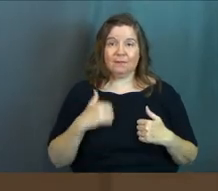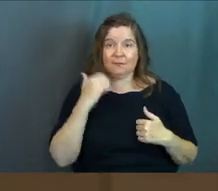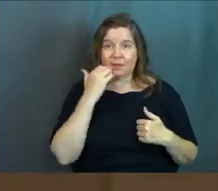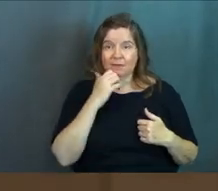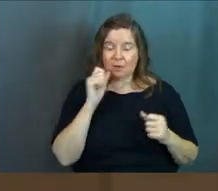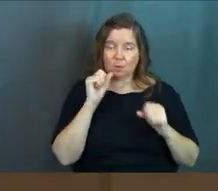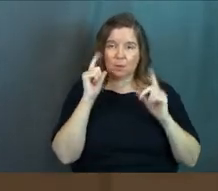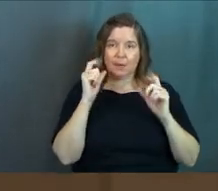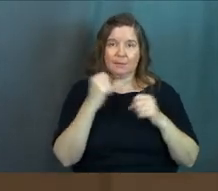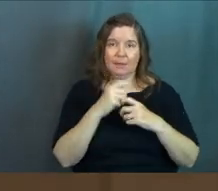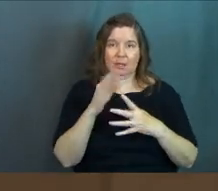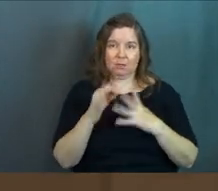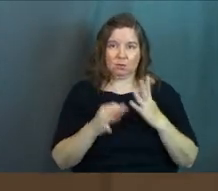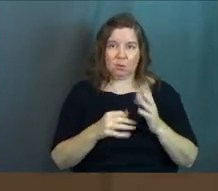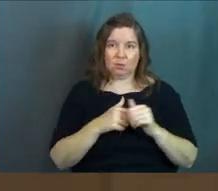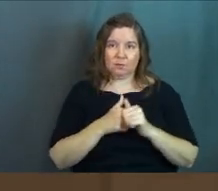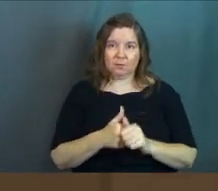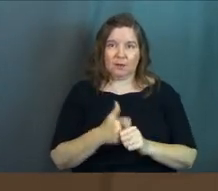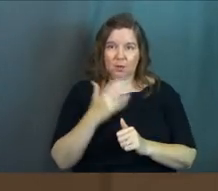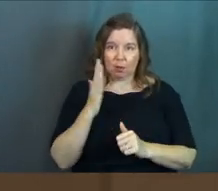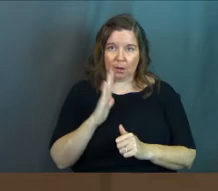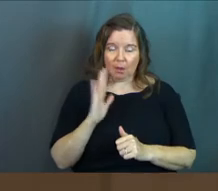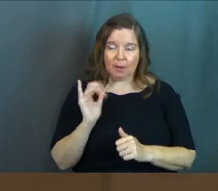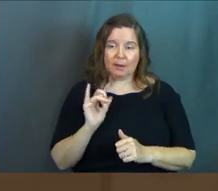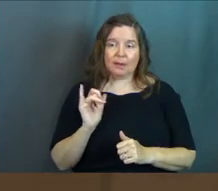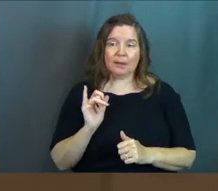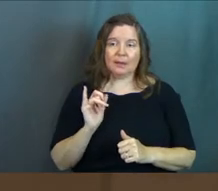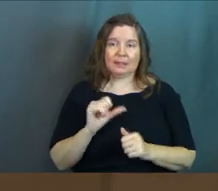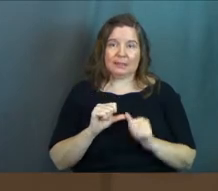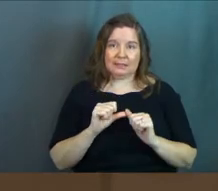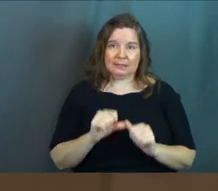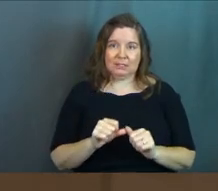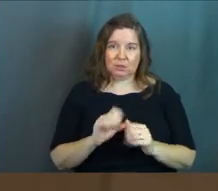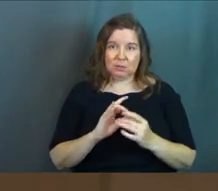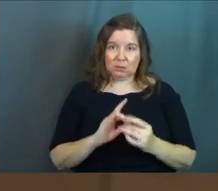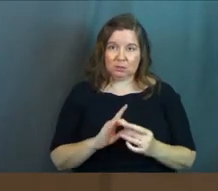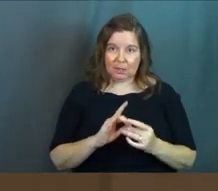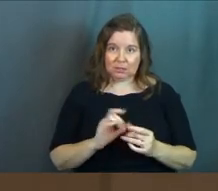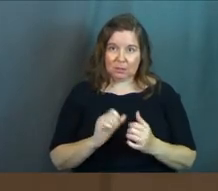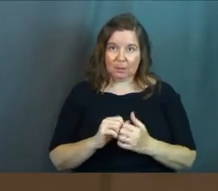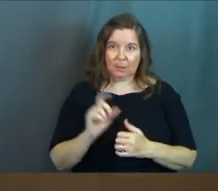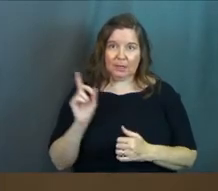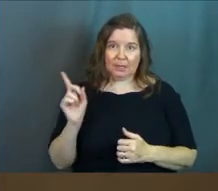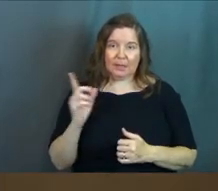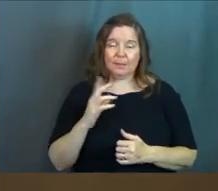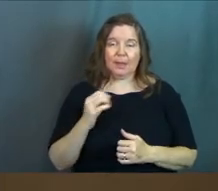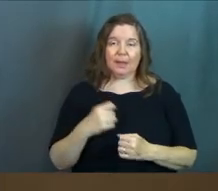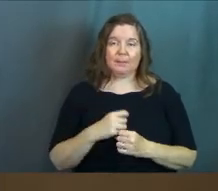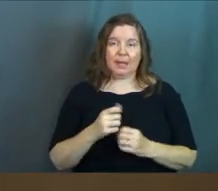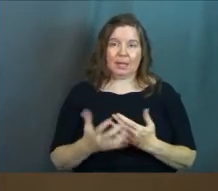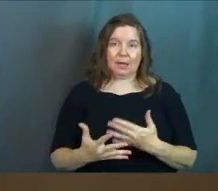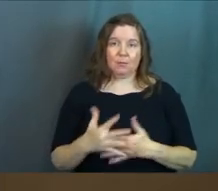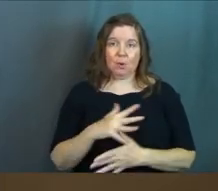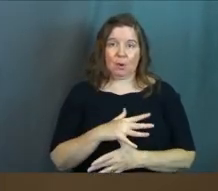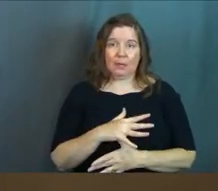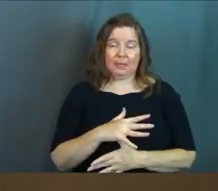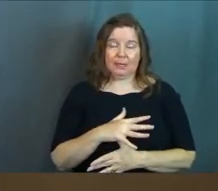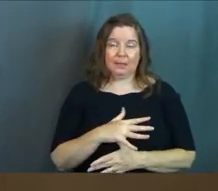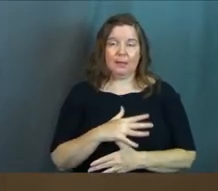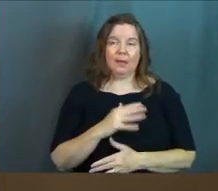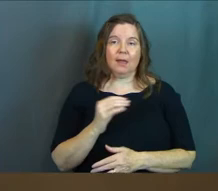every day and wake up and make the choice to follow God and like continue this relationship with him, um, and make it a priority.